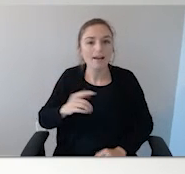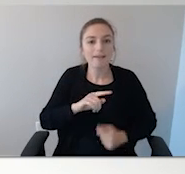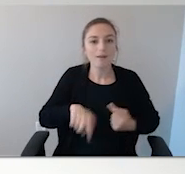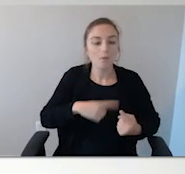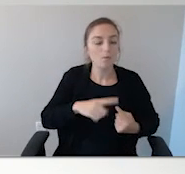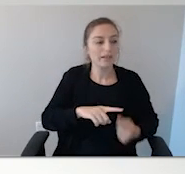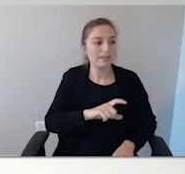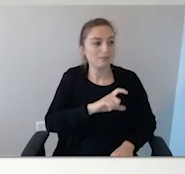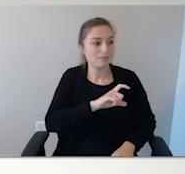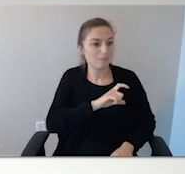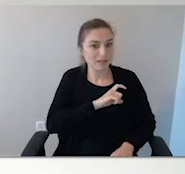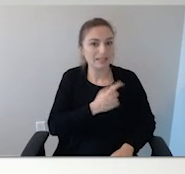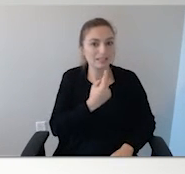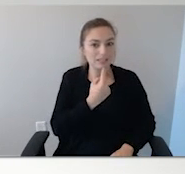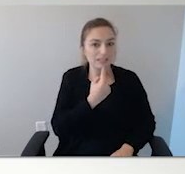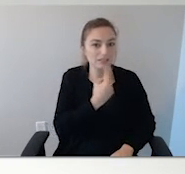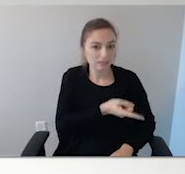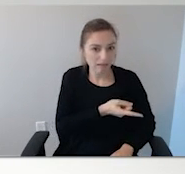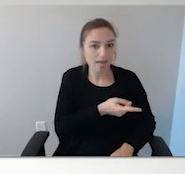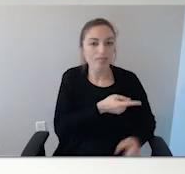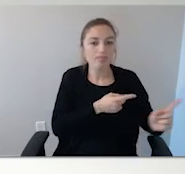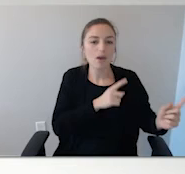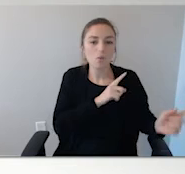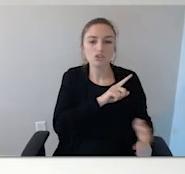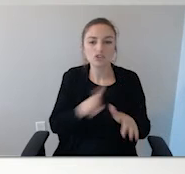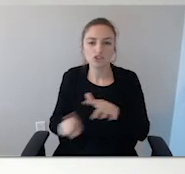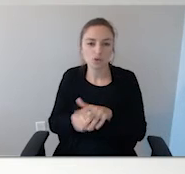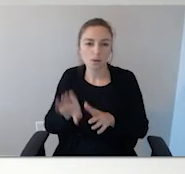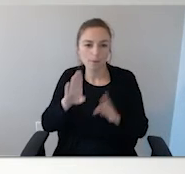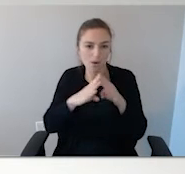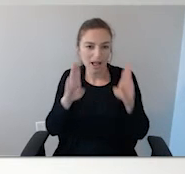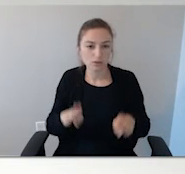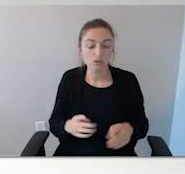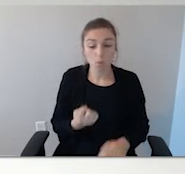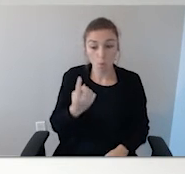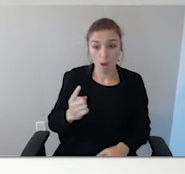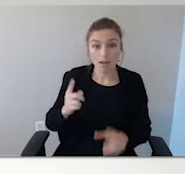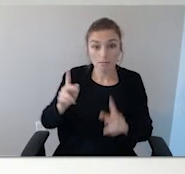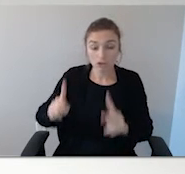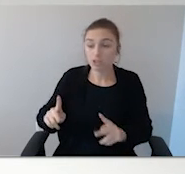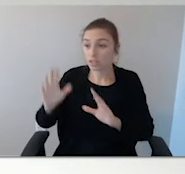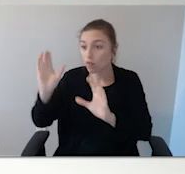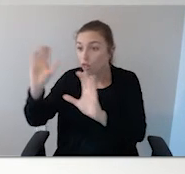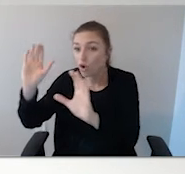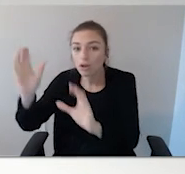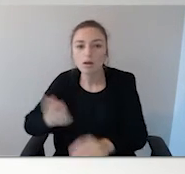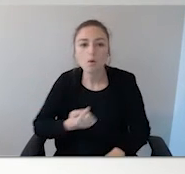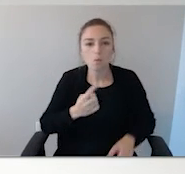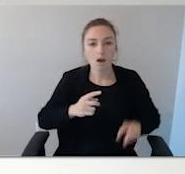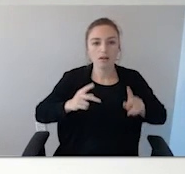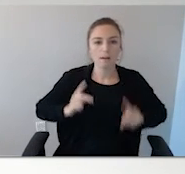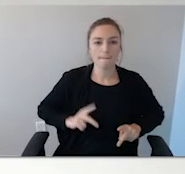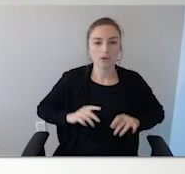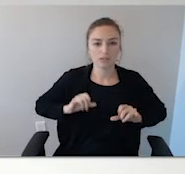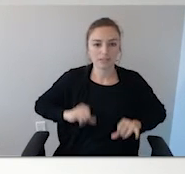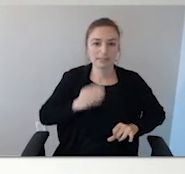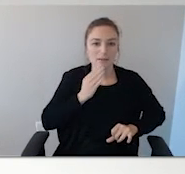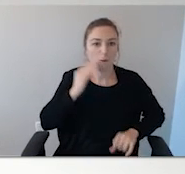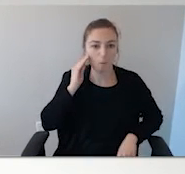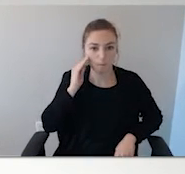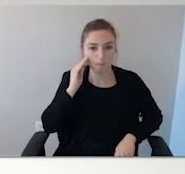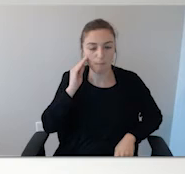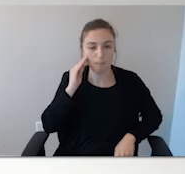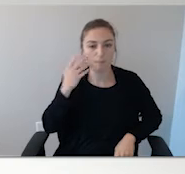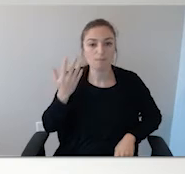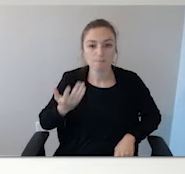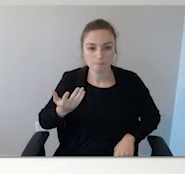That's where the scene is. So that you need to have somebody there to interact with them. And then if you, you know, if your husband wants to go out and search or your wife wants to go out